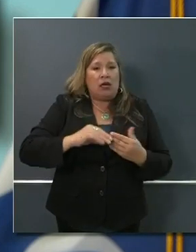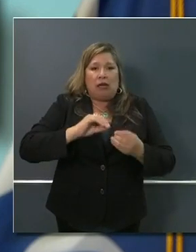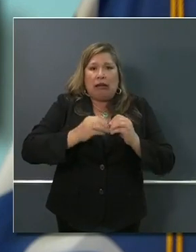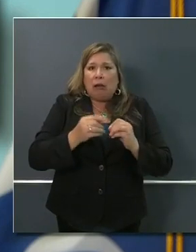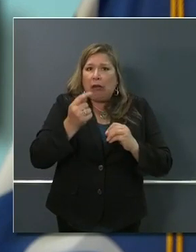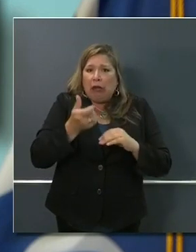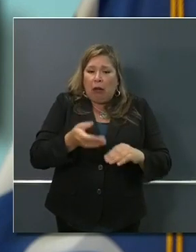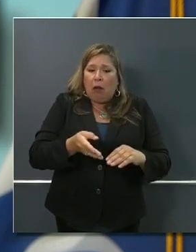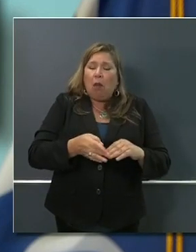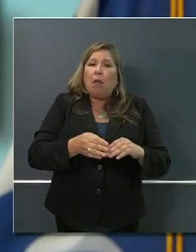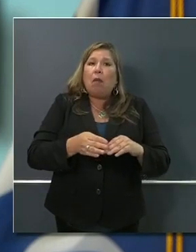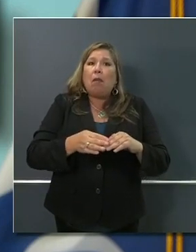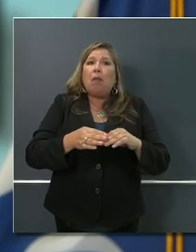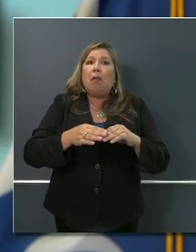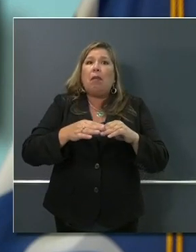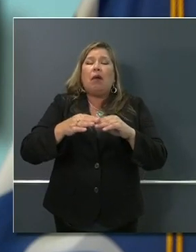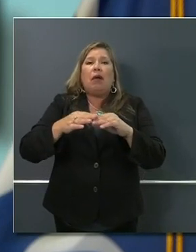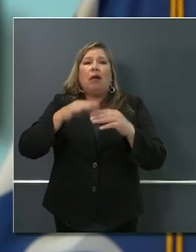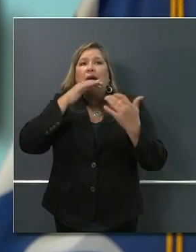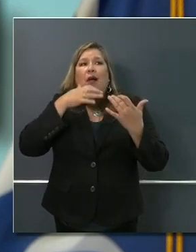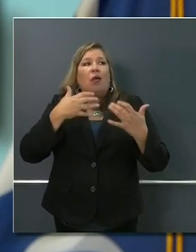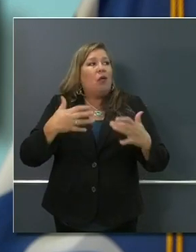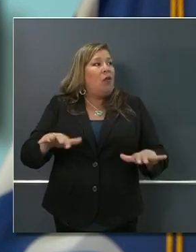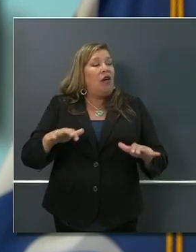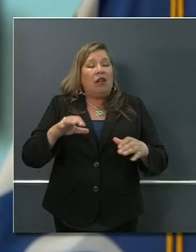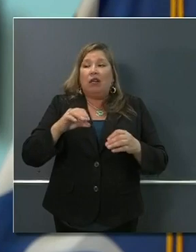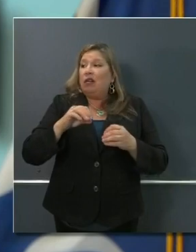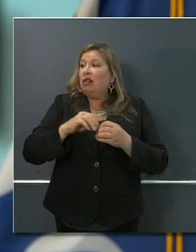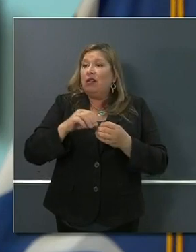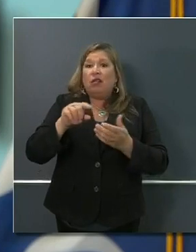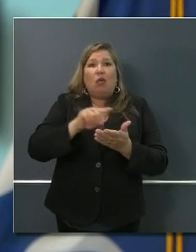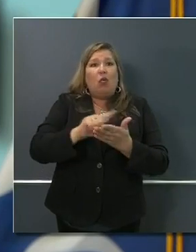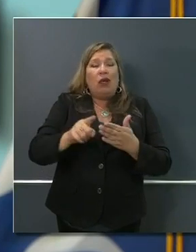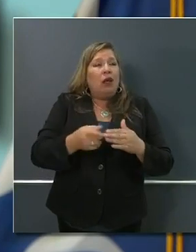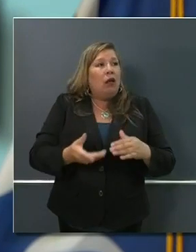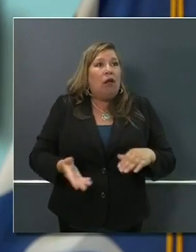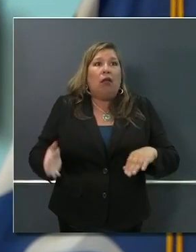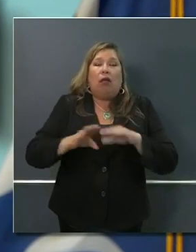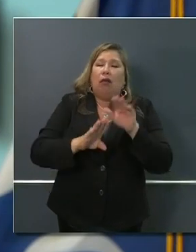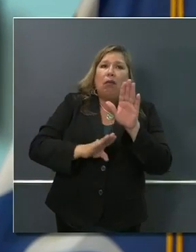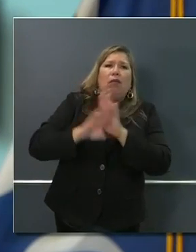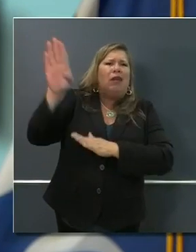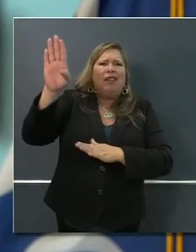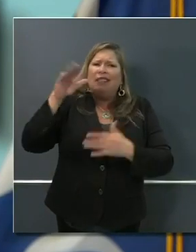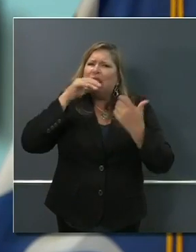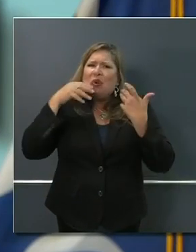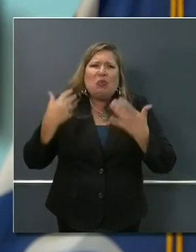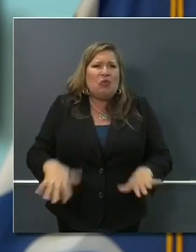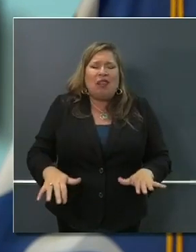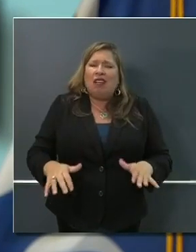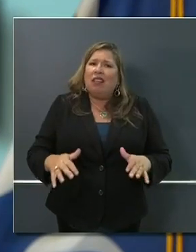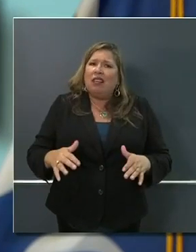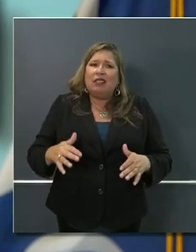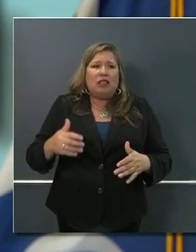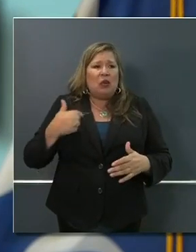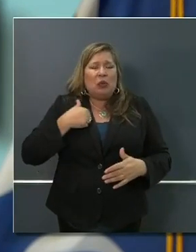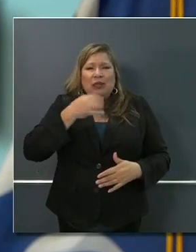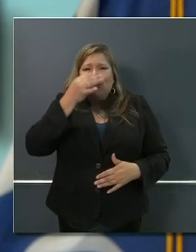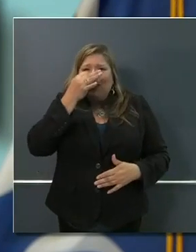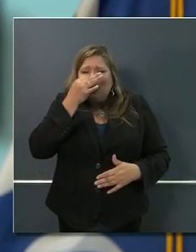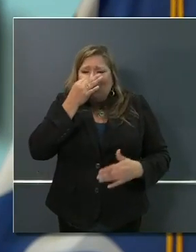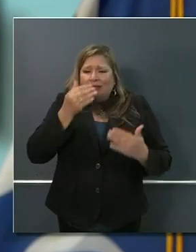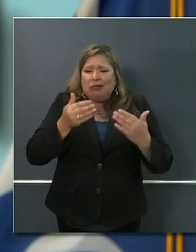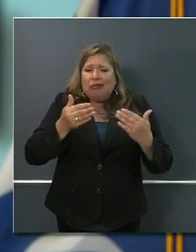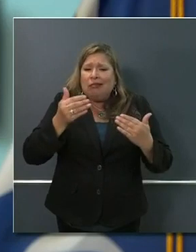unwound in a period of just a week or two. Why put ourselves in that position when we are just a week or two away from